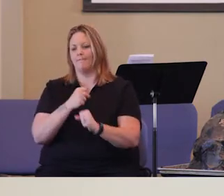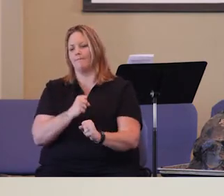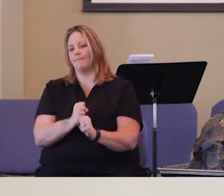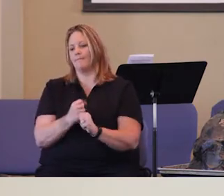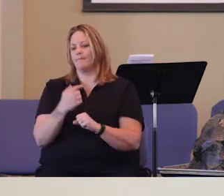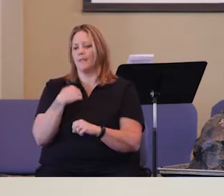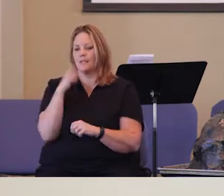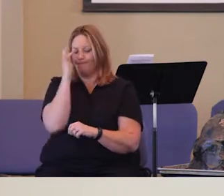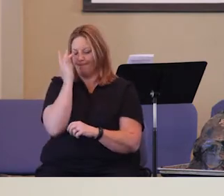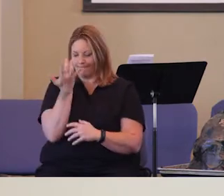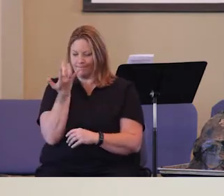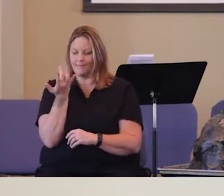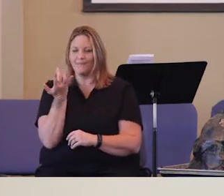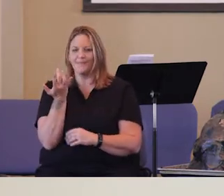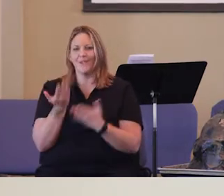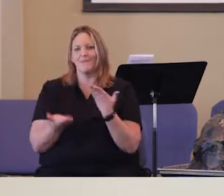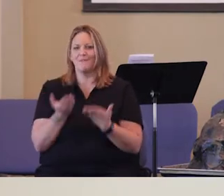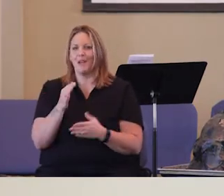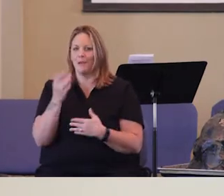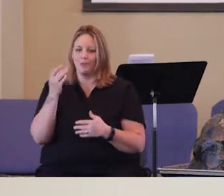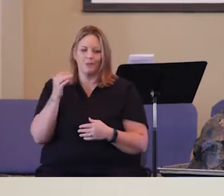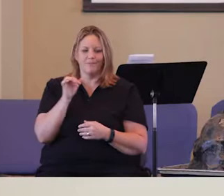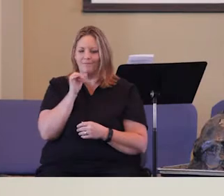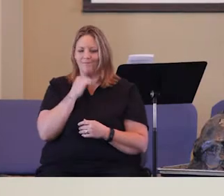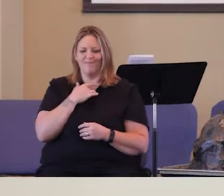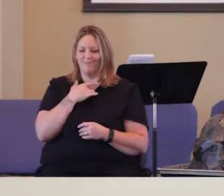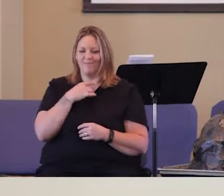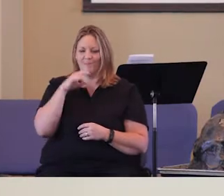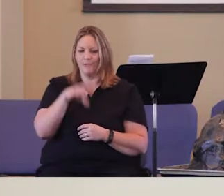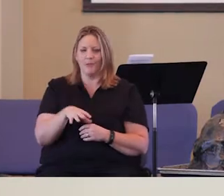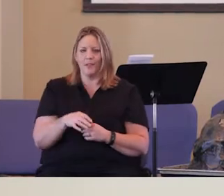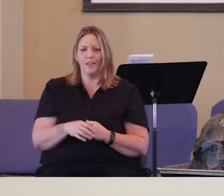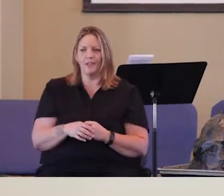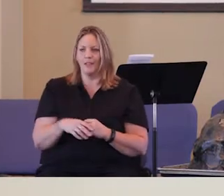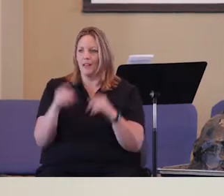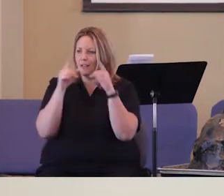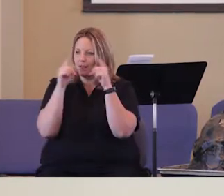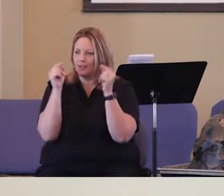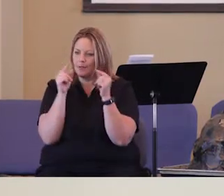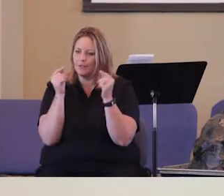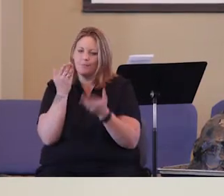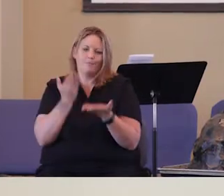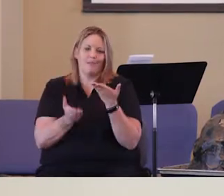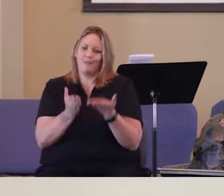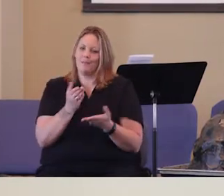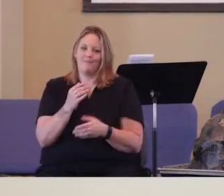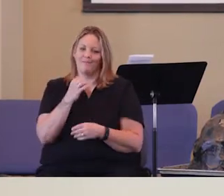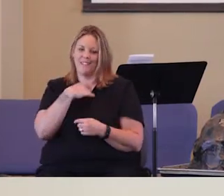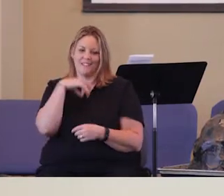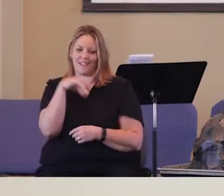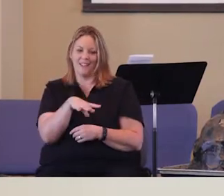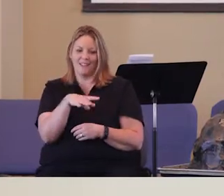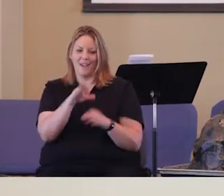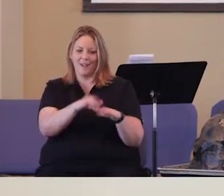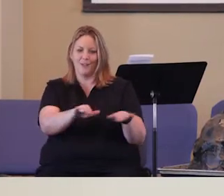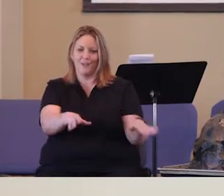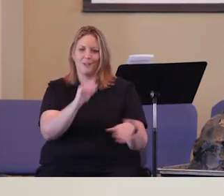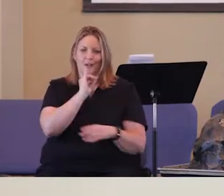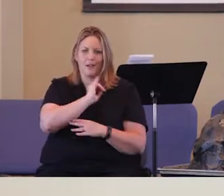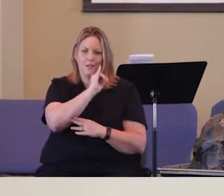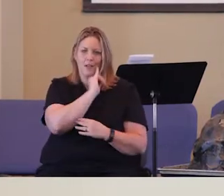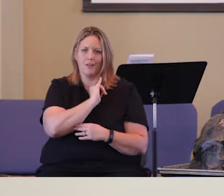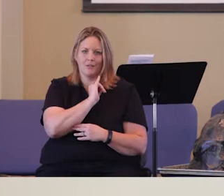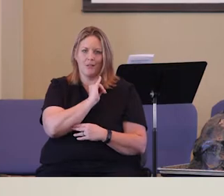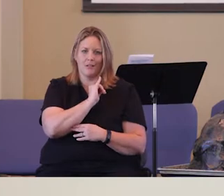we don't like. Because Moses, frankly, probably didn't like the children of Israel very well. He had to deal with